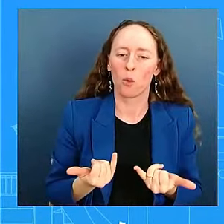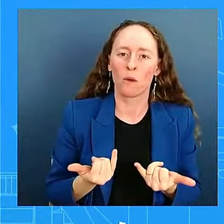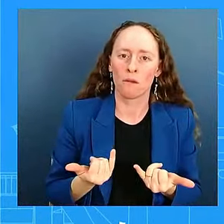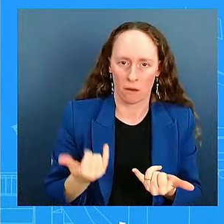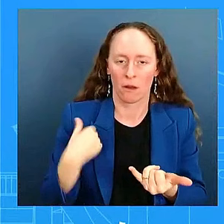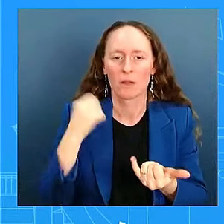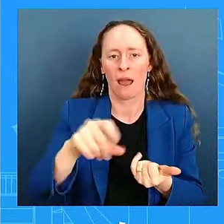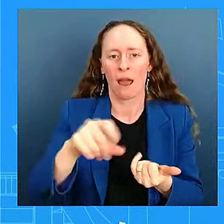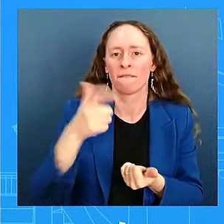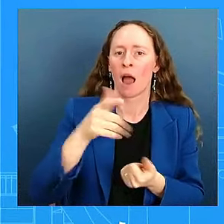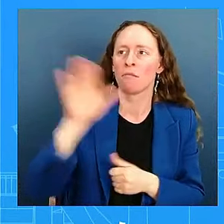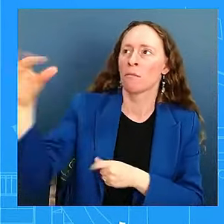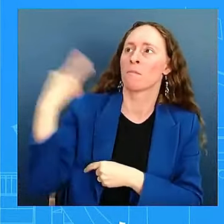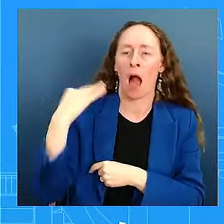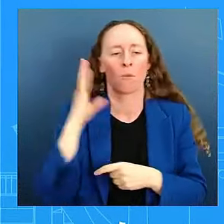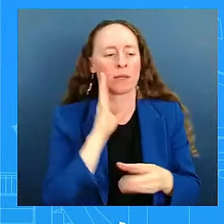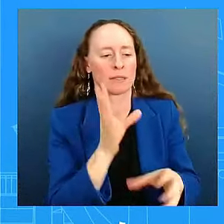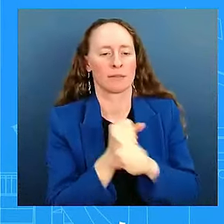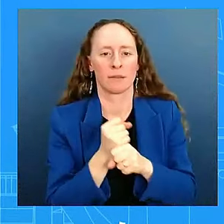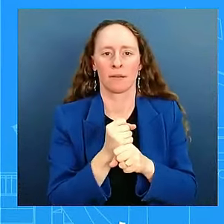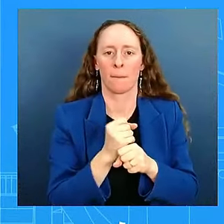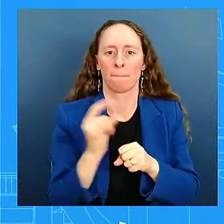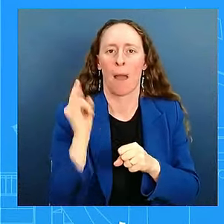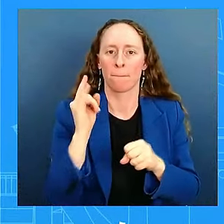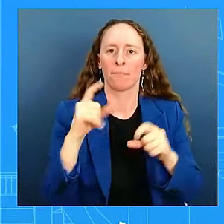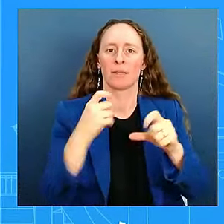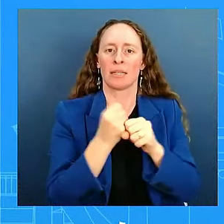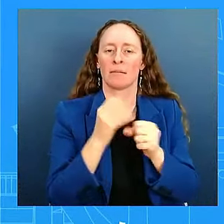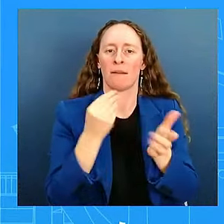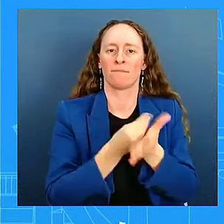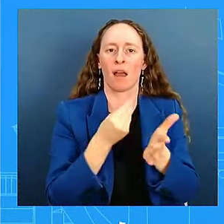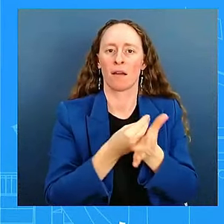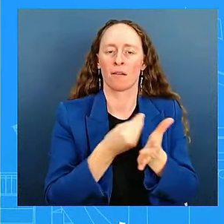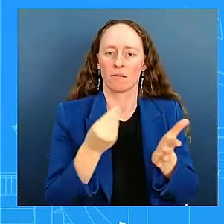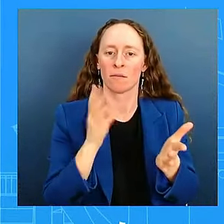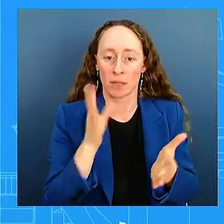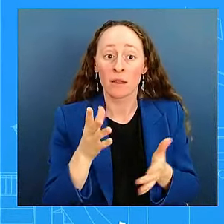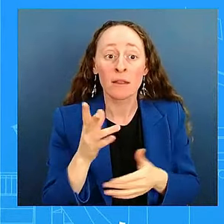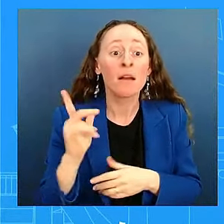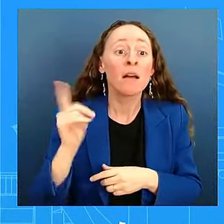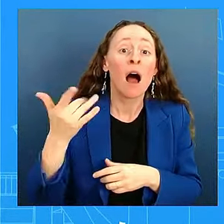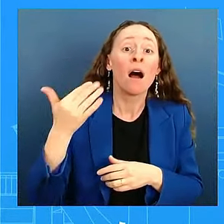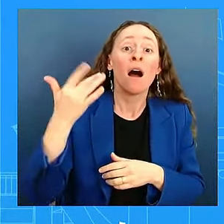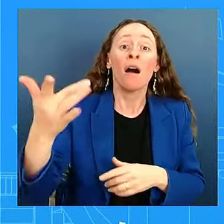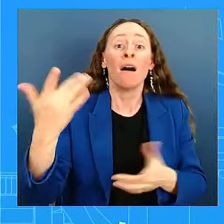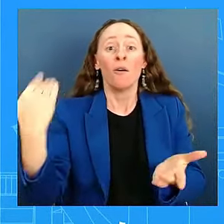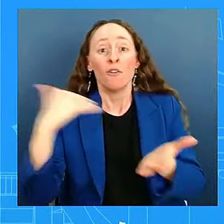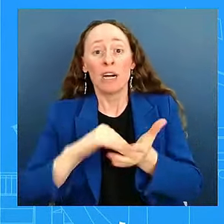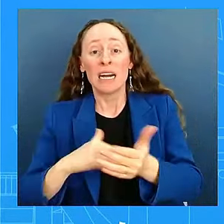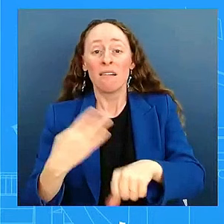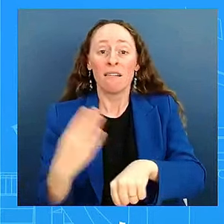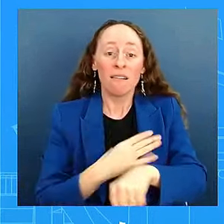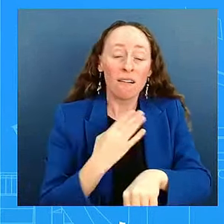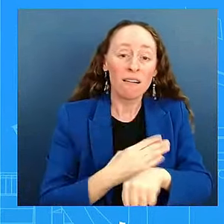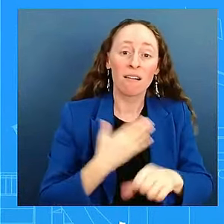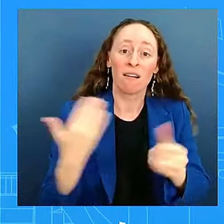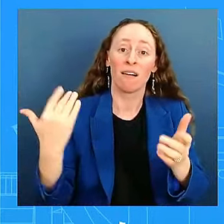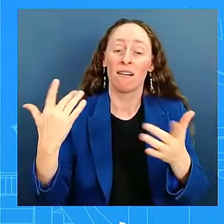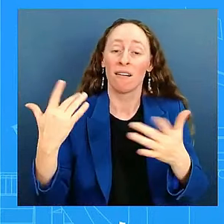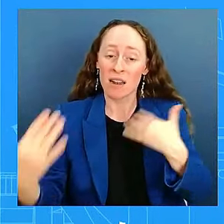rebuilding is something that is not for today, but that is going to be extraordinarily